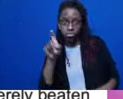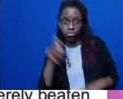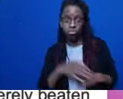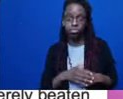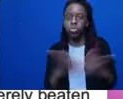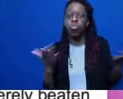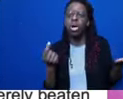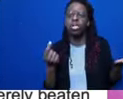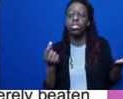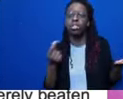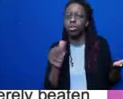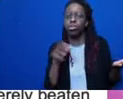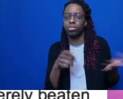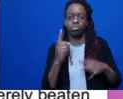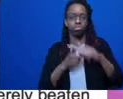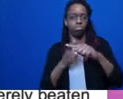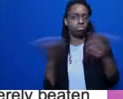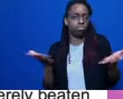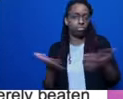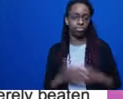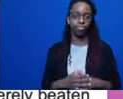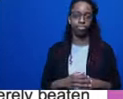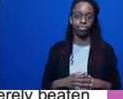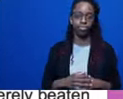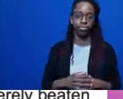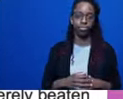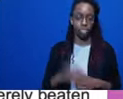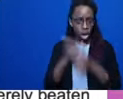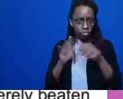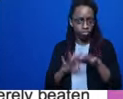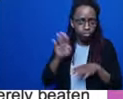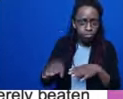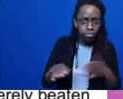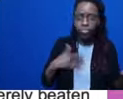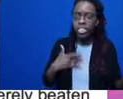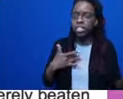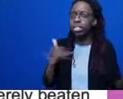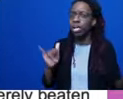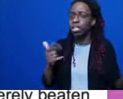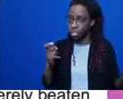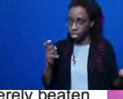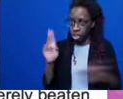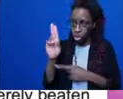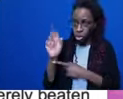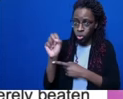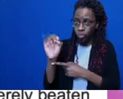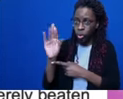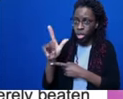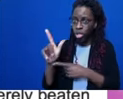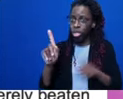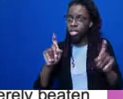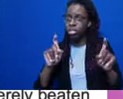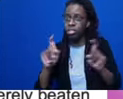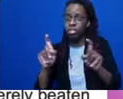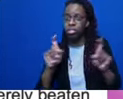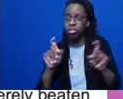Anybody step up in a way that feels like useful? Yeah. Yes. Family members that wanted to take her